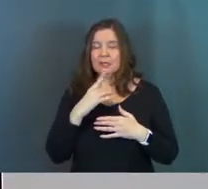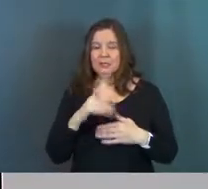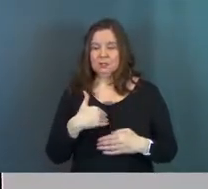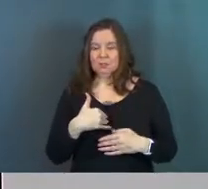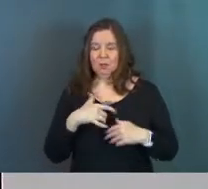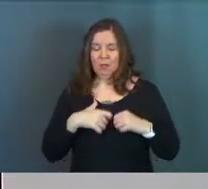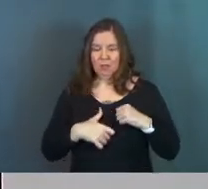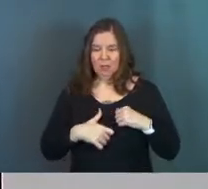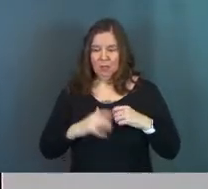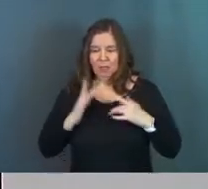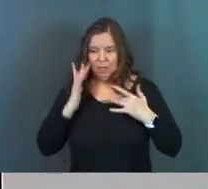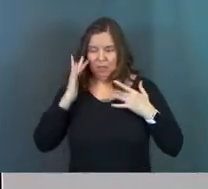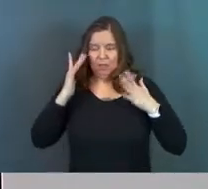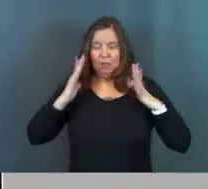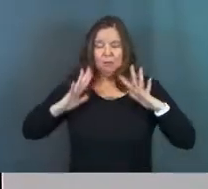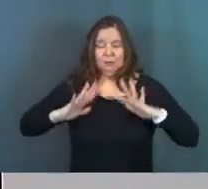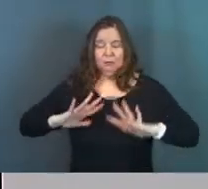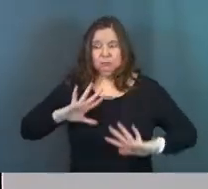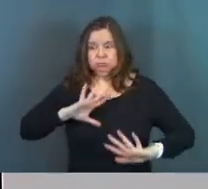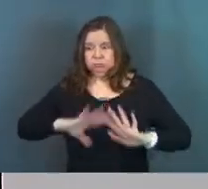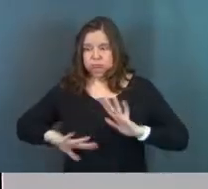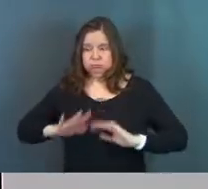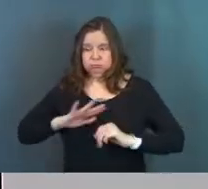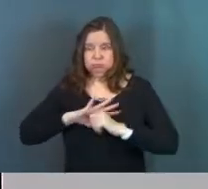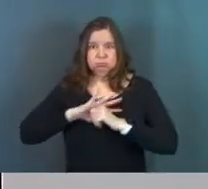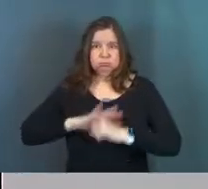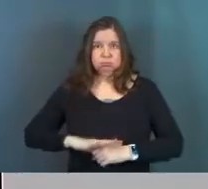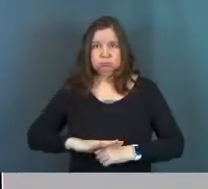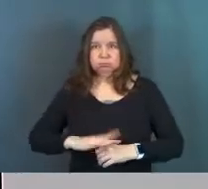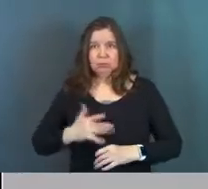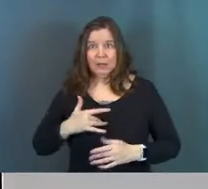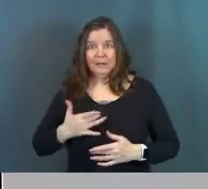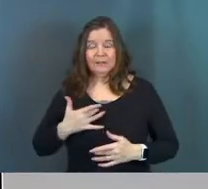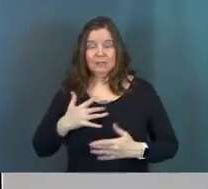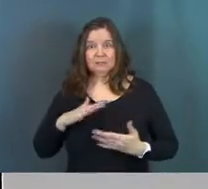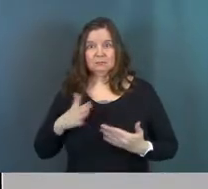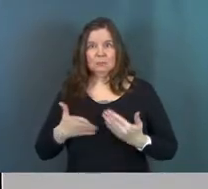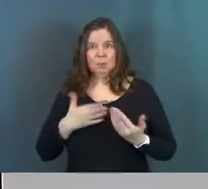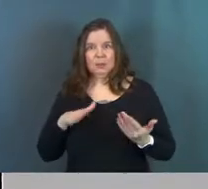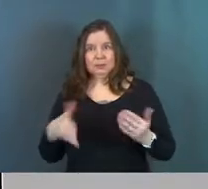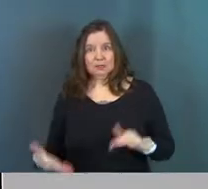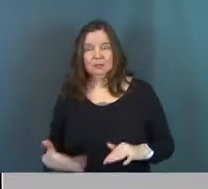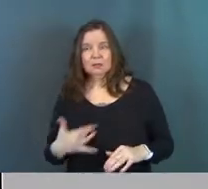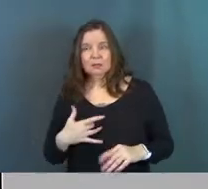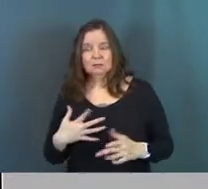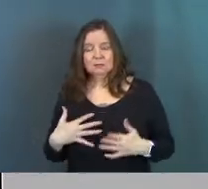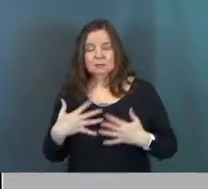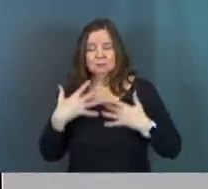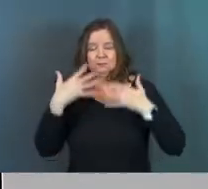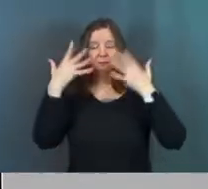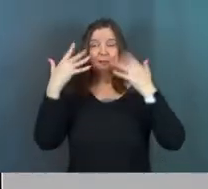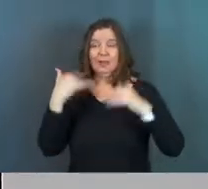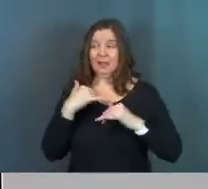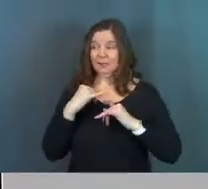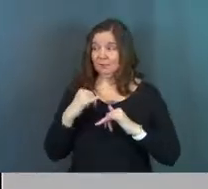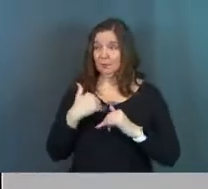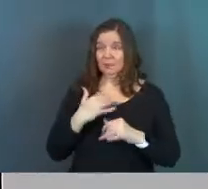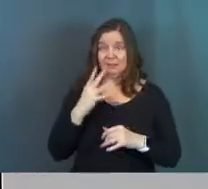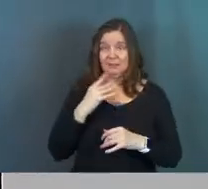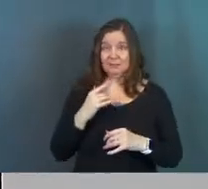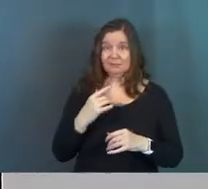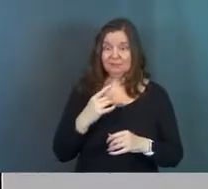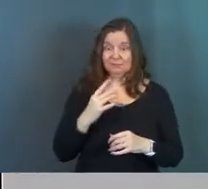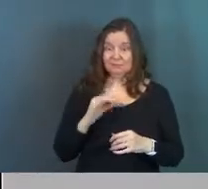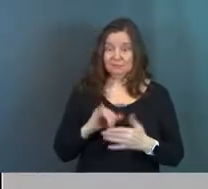his soul is crushed with grief to the point of death. Jesus is more overwhelmed than I think just about every single one of us has ever been in our